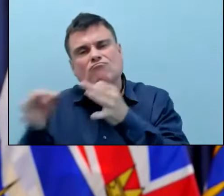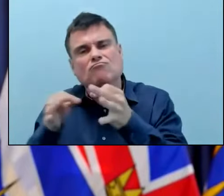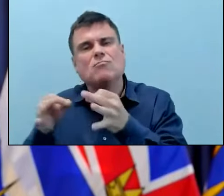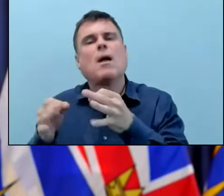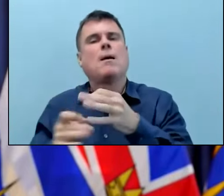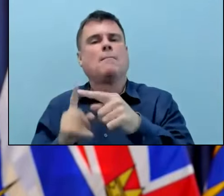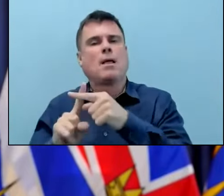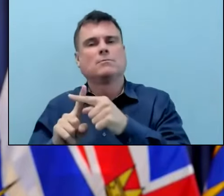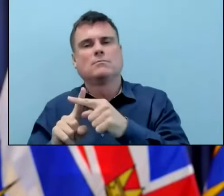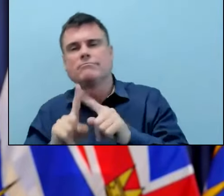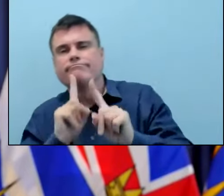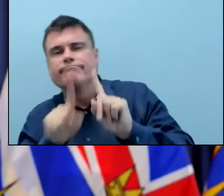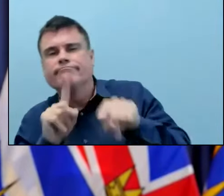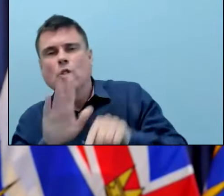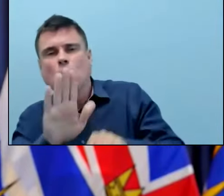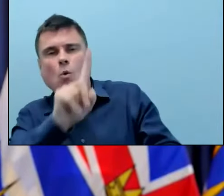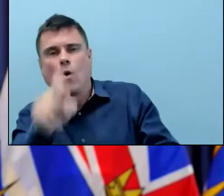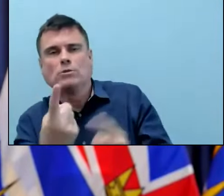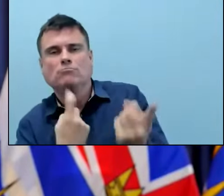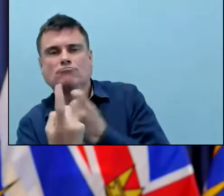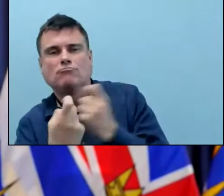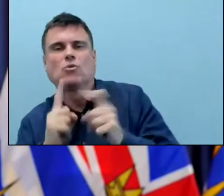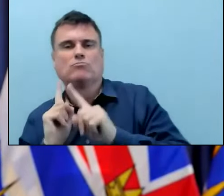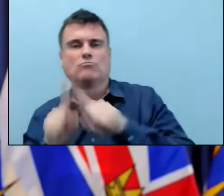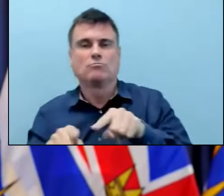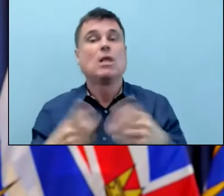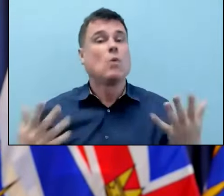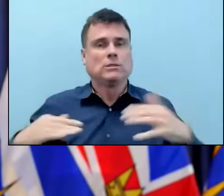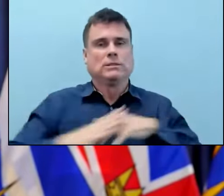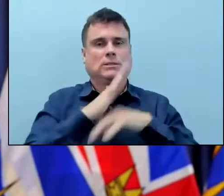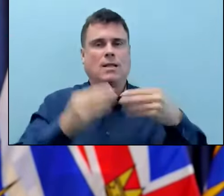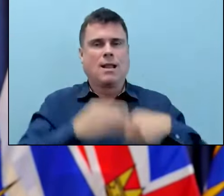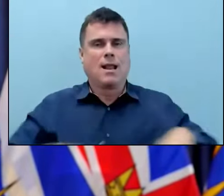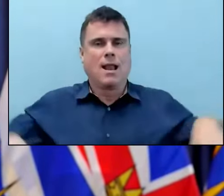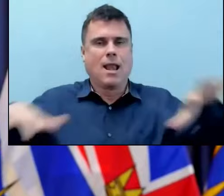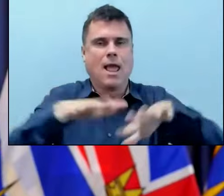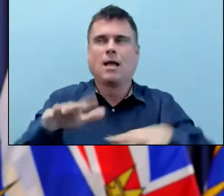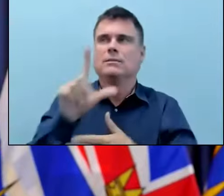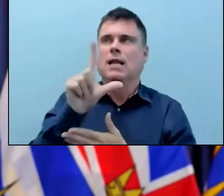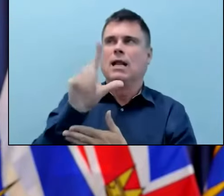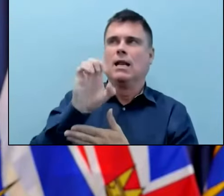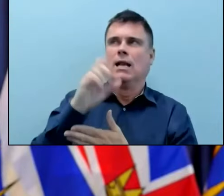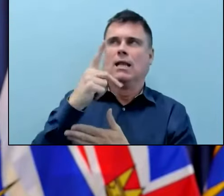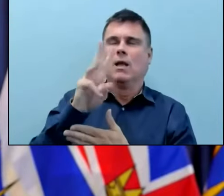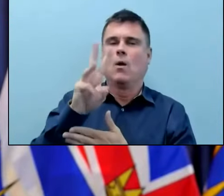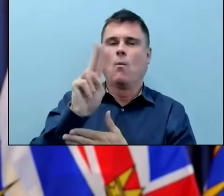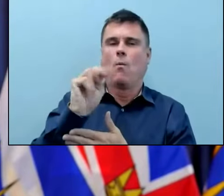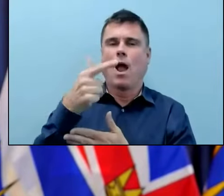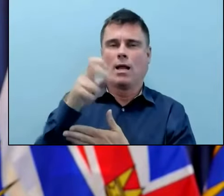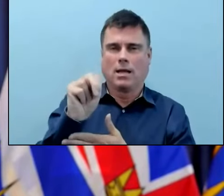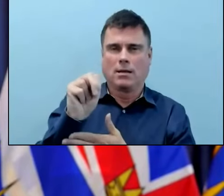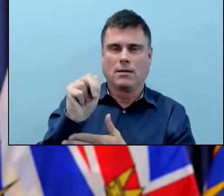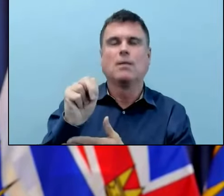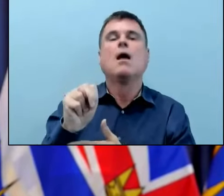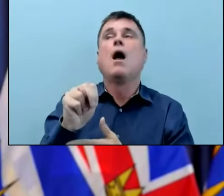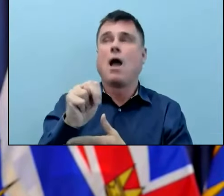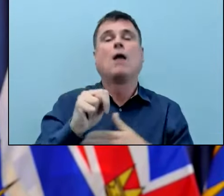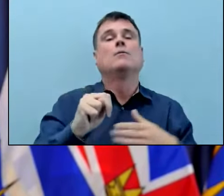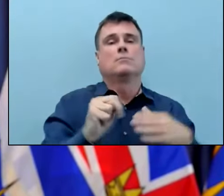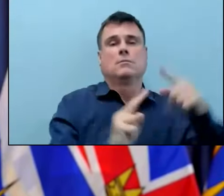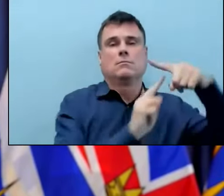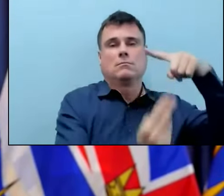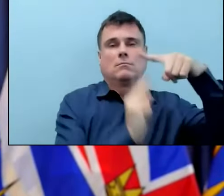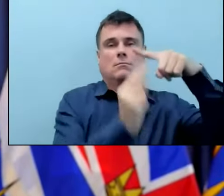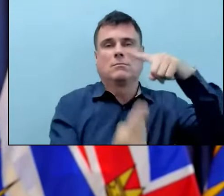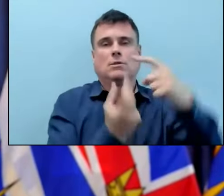We're honoured to be here on the territory of the Lekwungen-speaking people, the Songhees, and the Esquimalt First Nations. With that, it's my honour to introduce